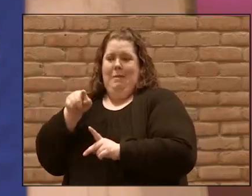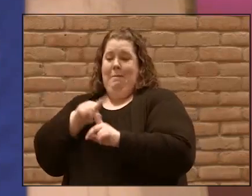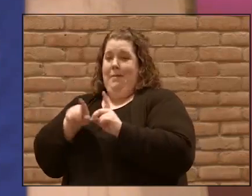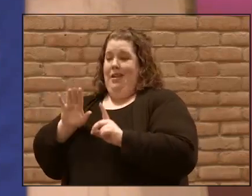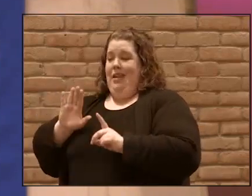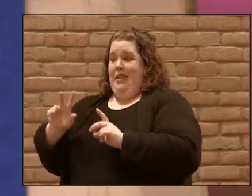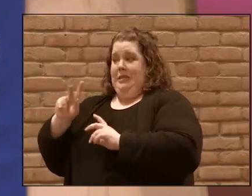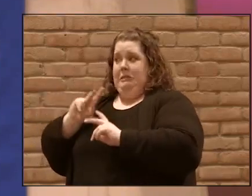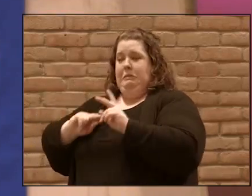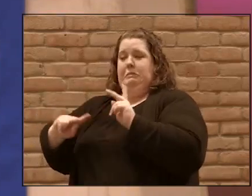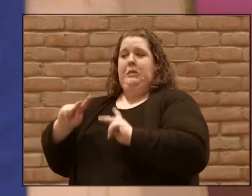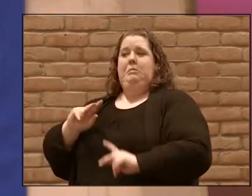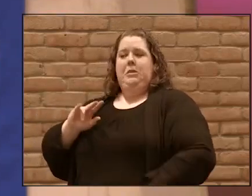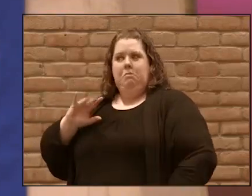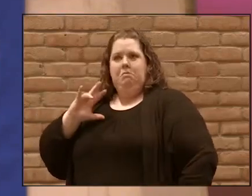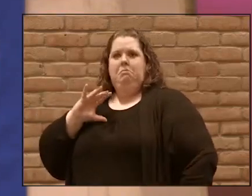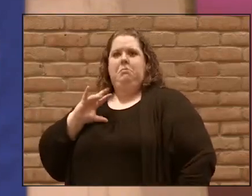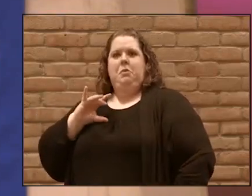It was attractive.